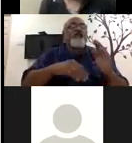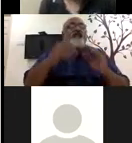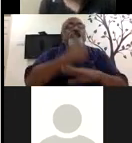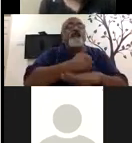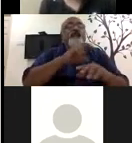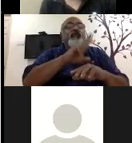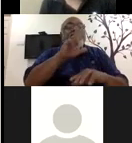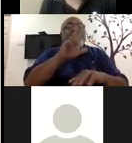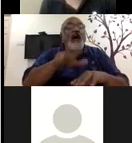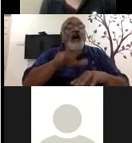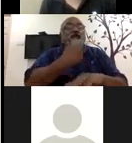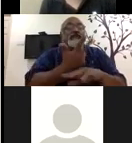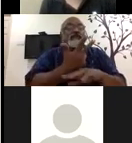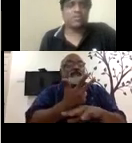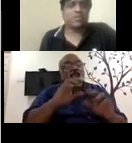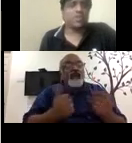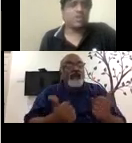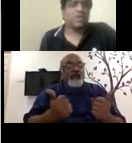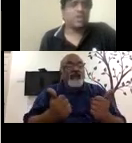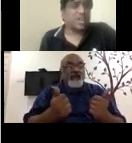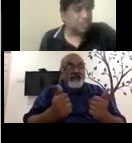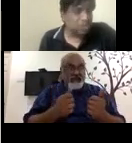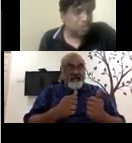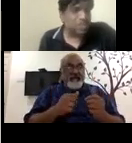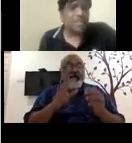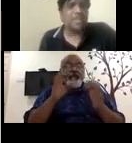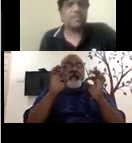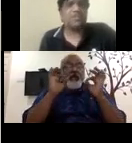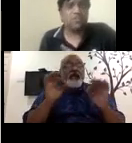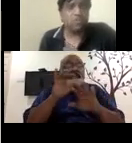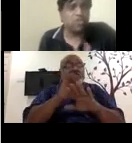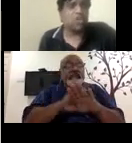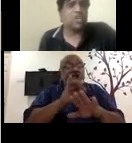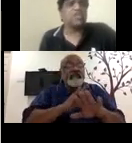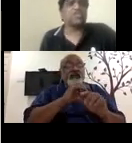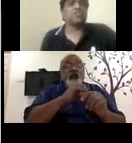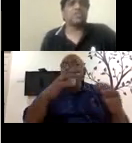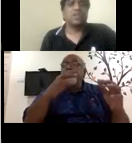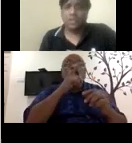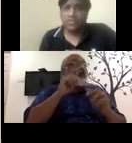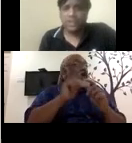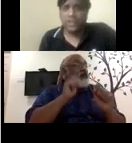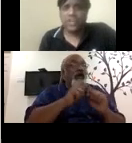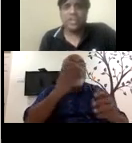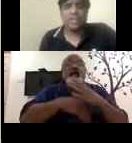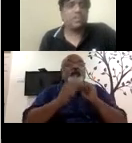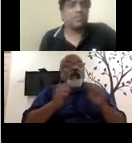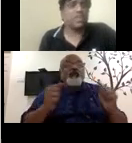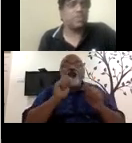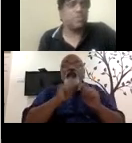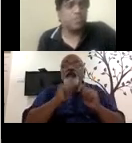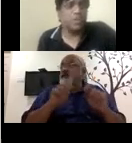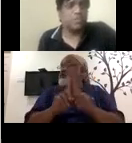must at the workplace. Continuous tracking, close coordination, very, very critical